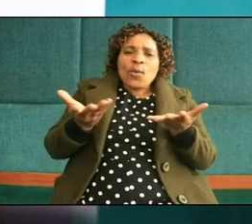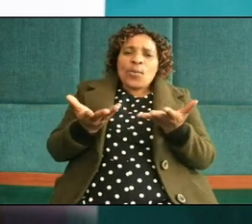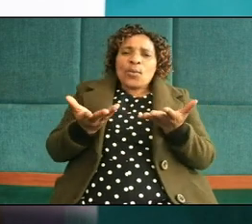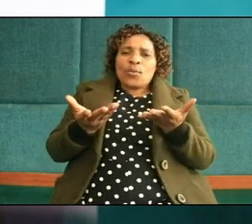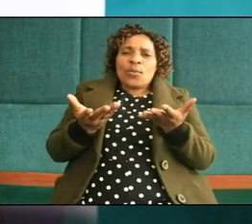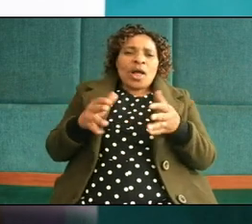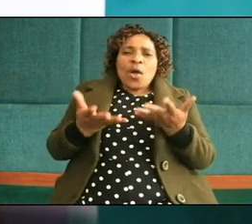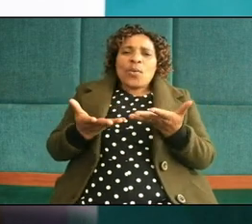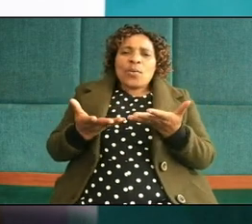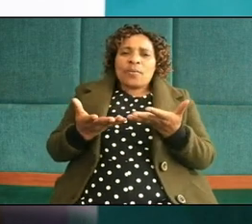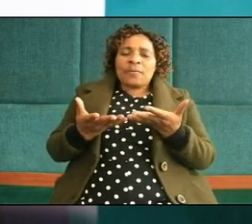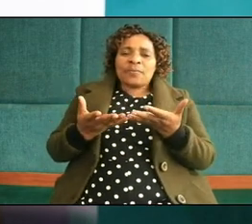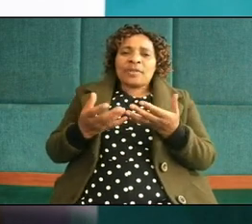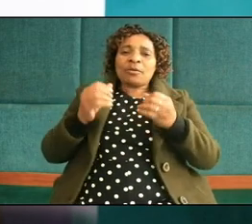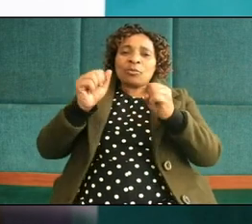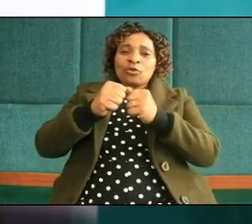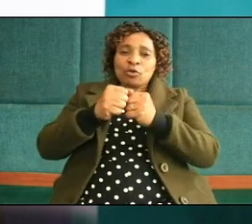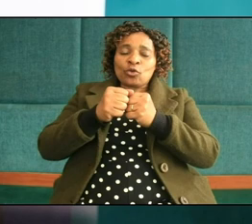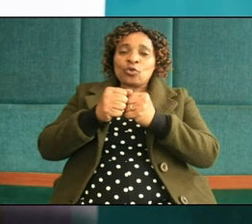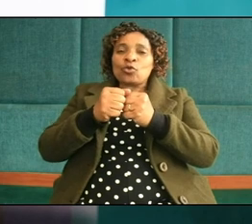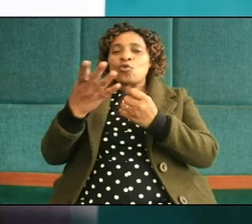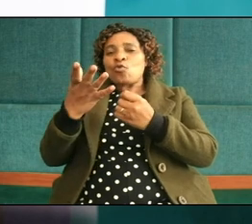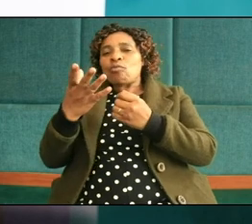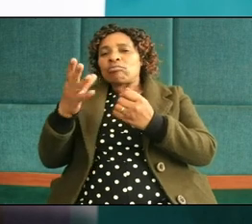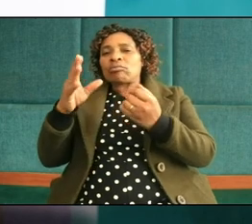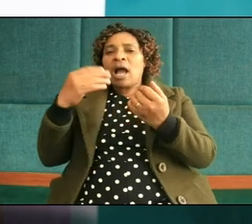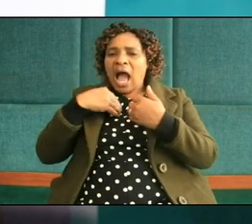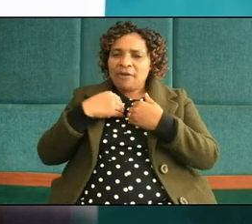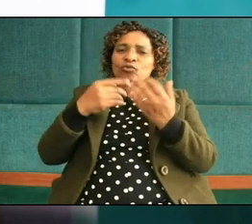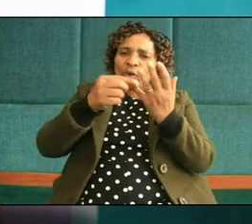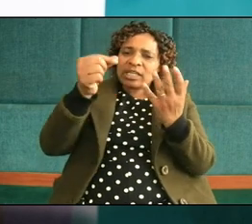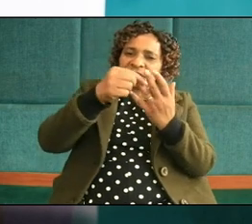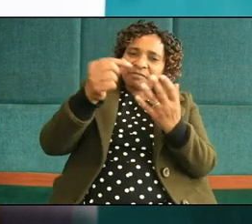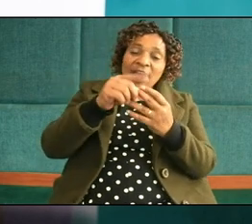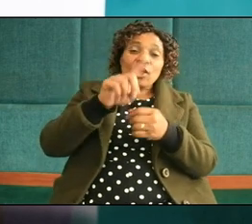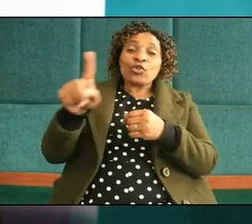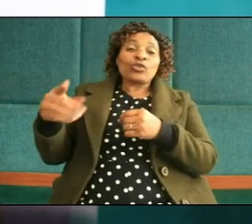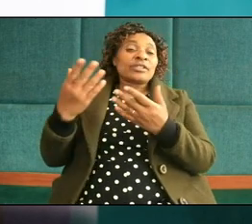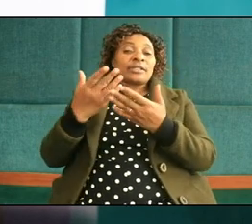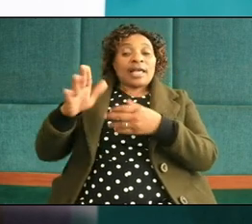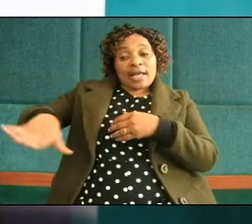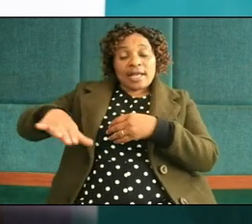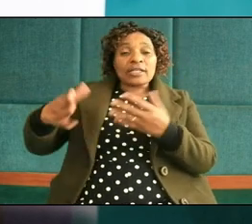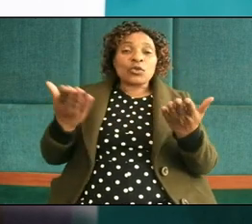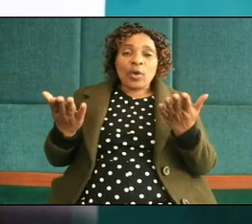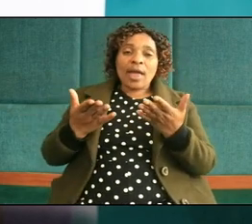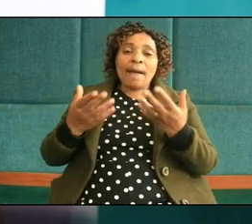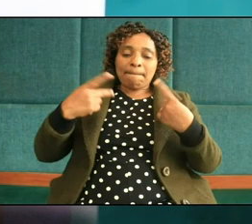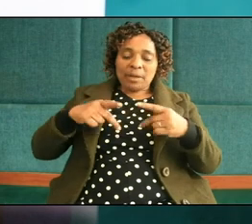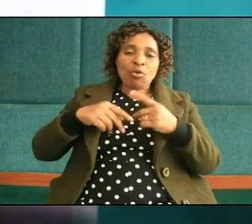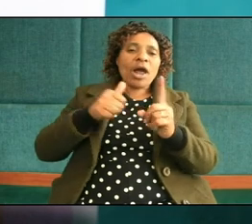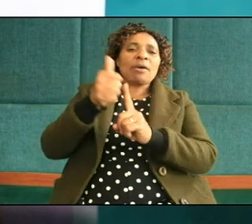are you well prepared to identify those homes where people are abused